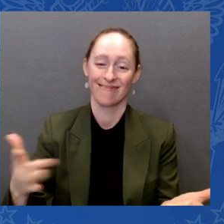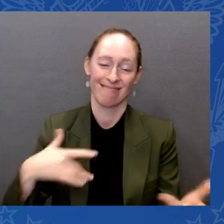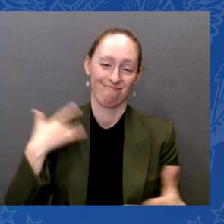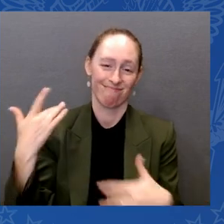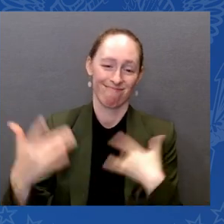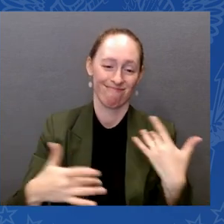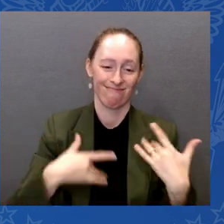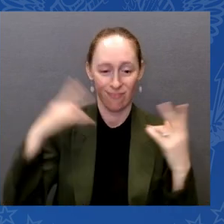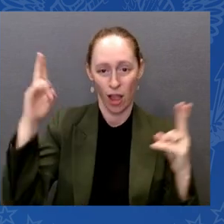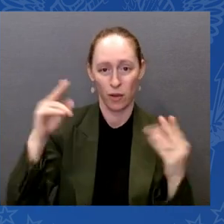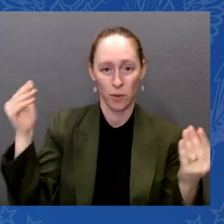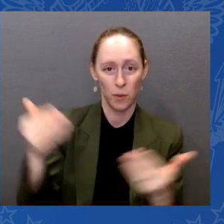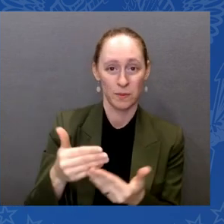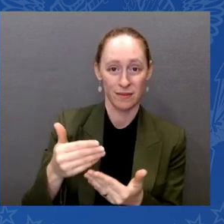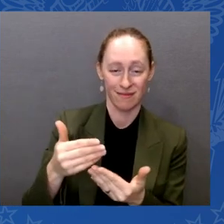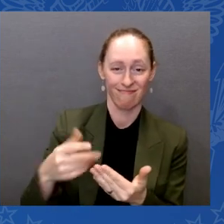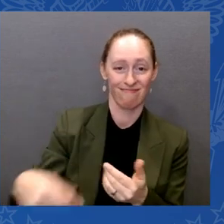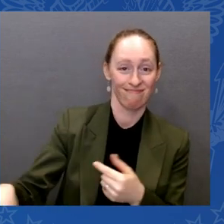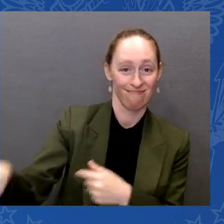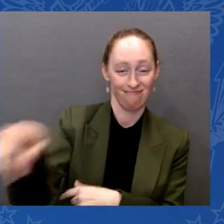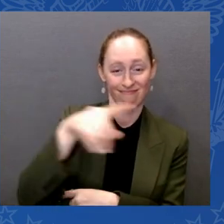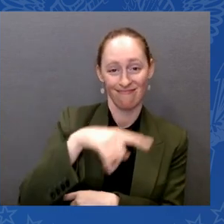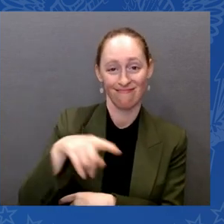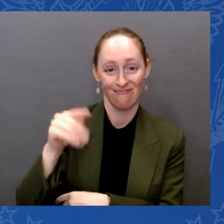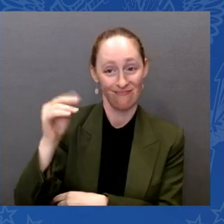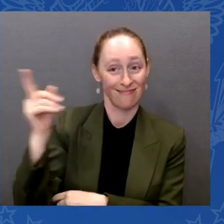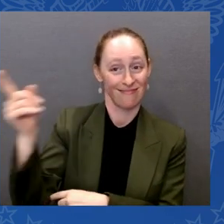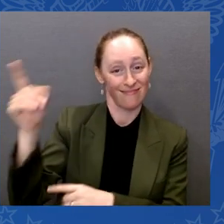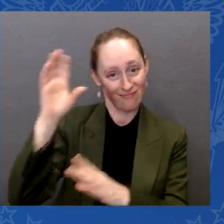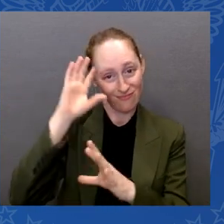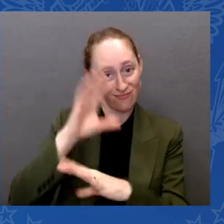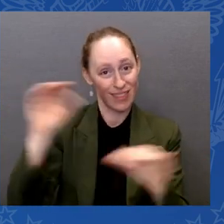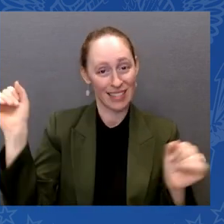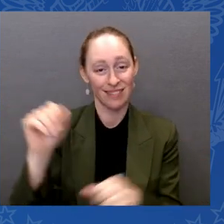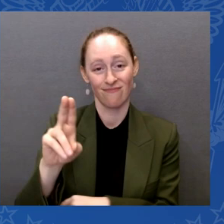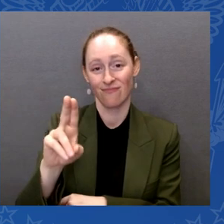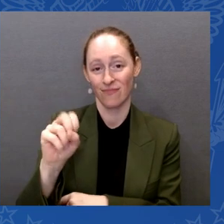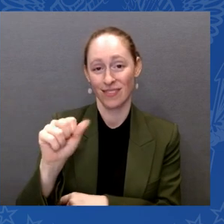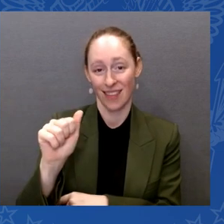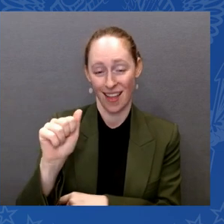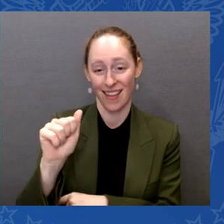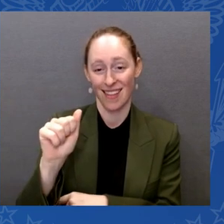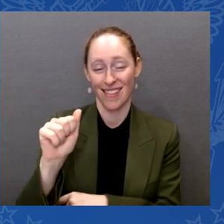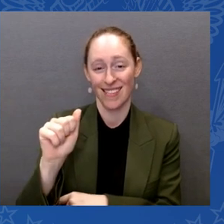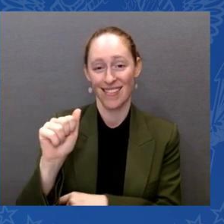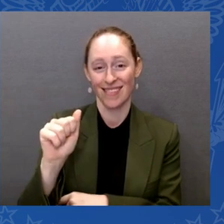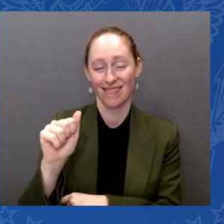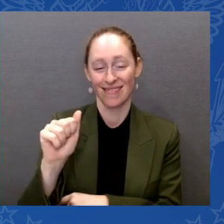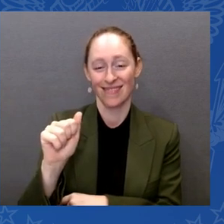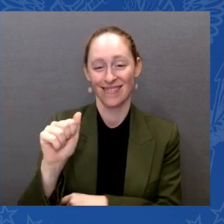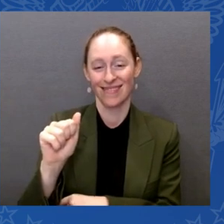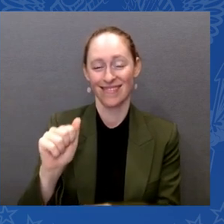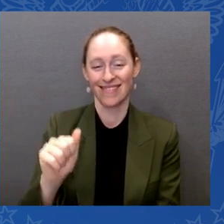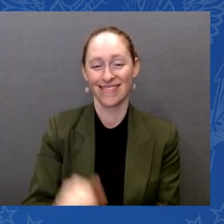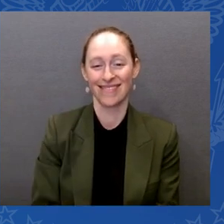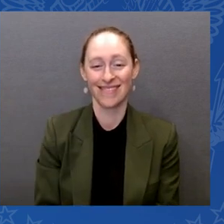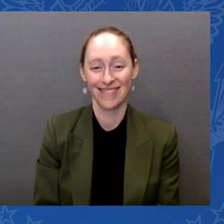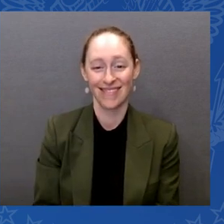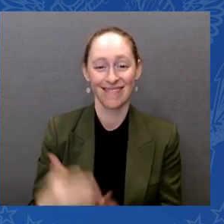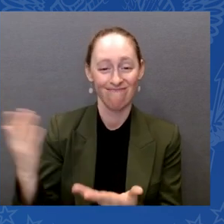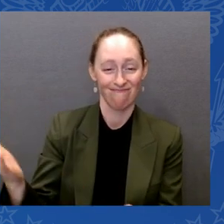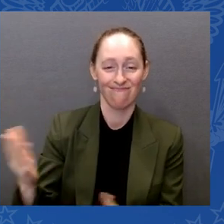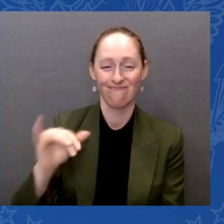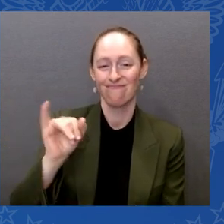the President of the United States of America, the Honorable Joe Biden, and to thank